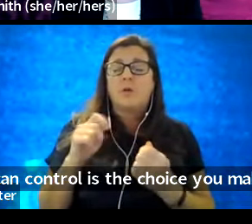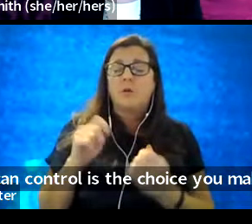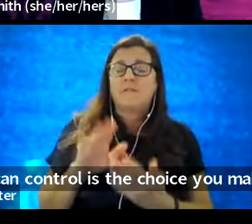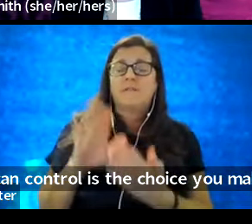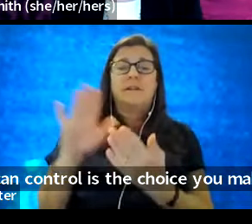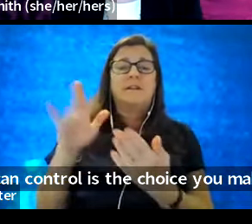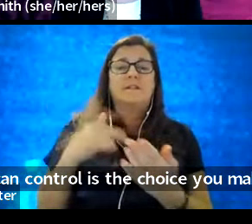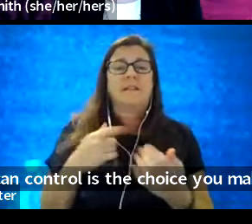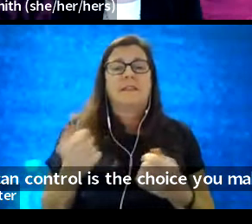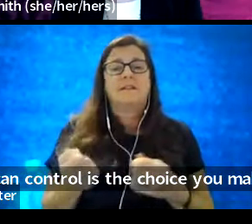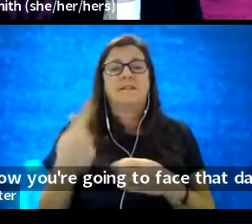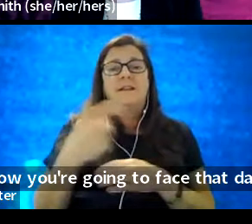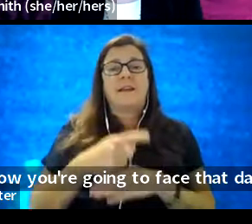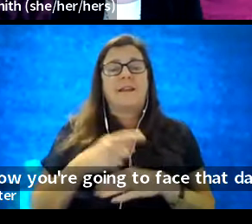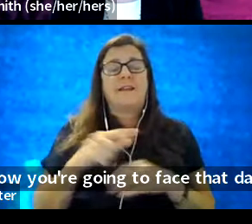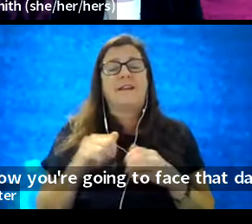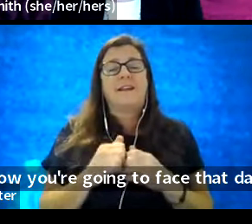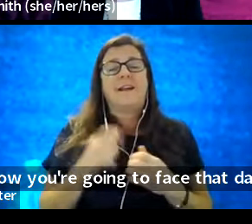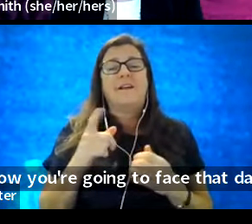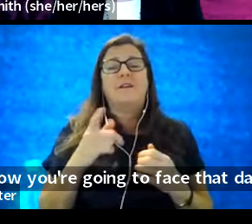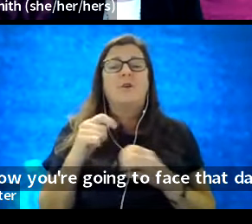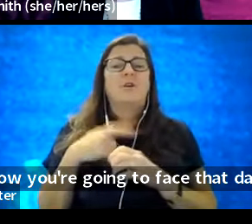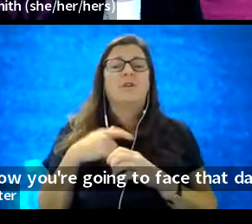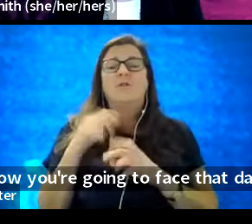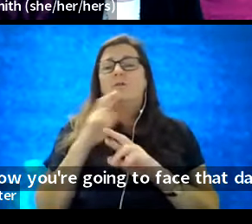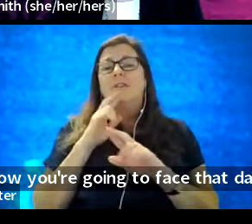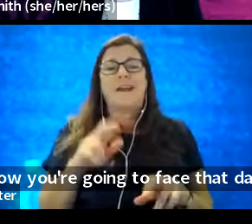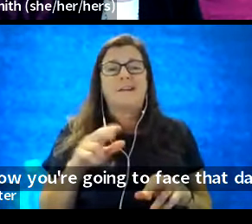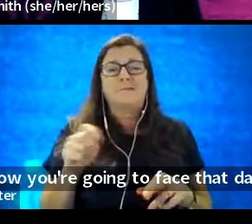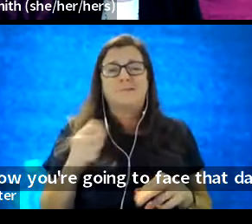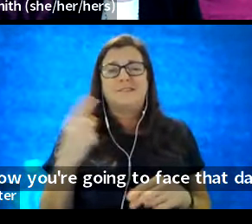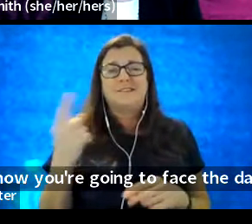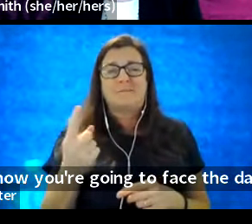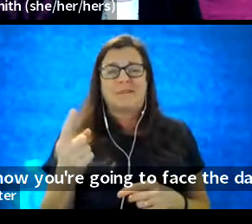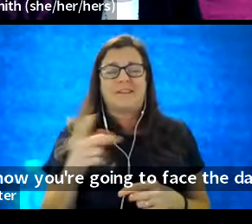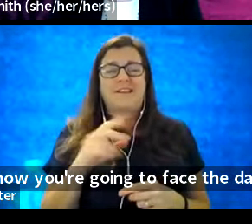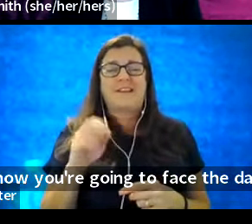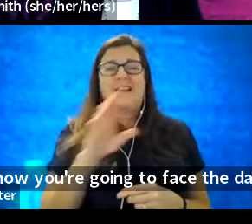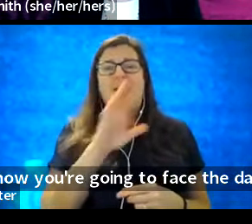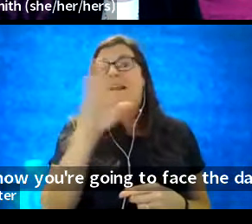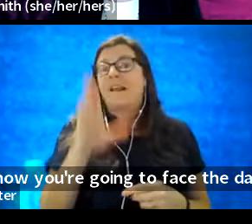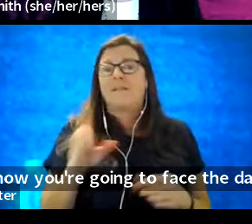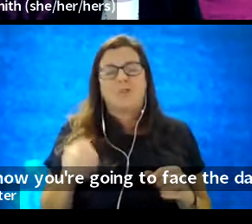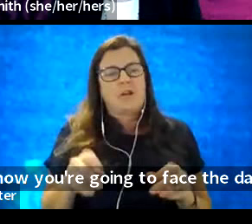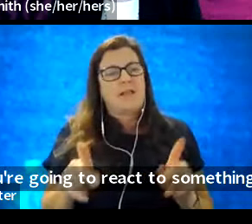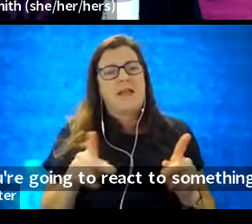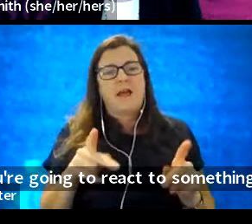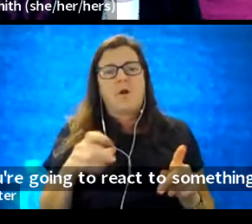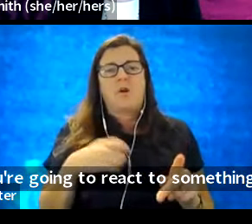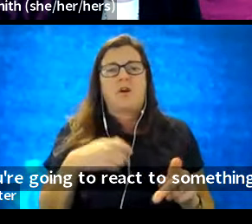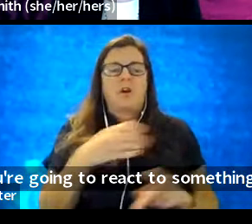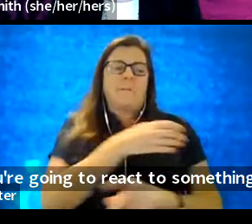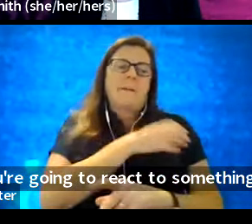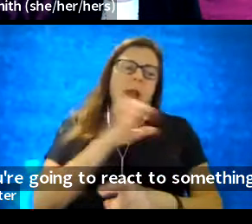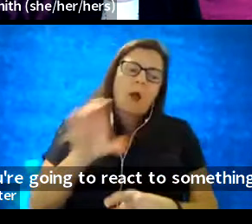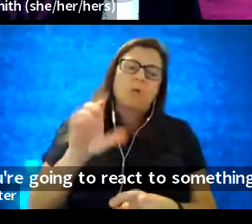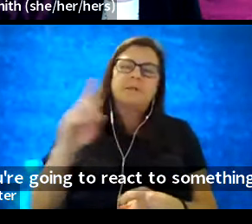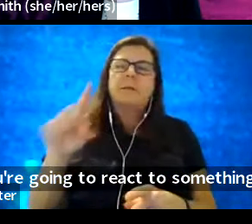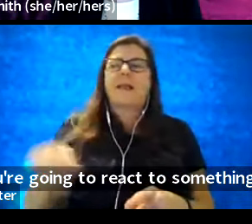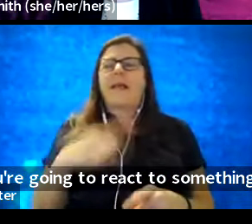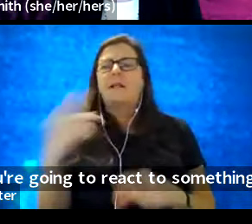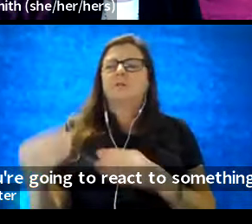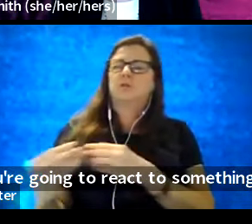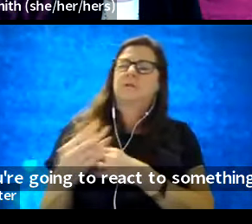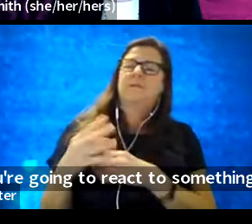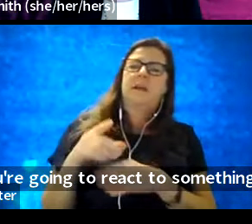day and how you're going to react to something and never allow or empower someone else to affect